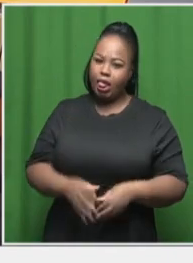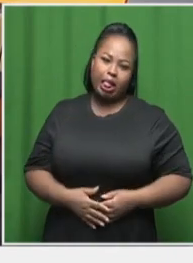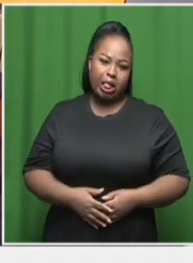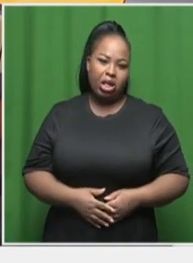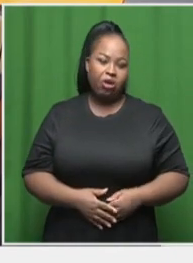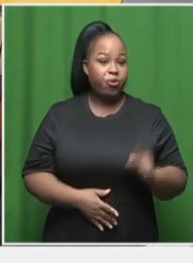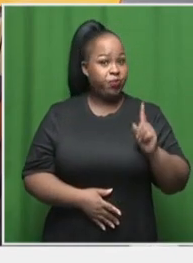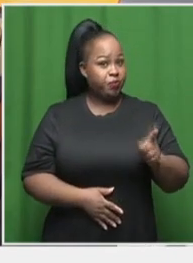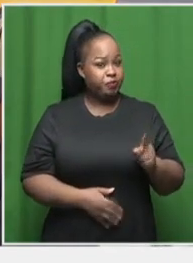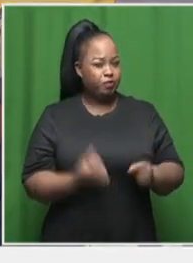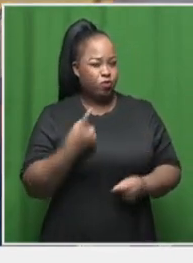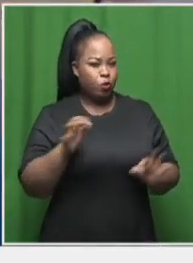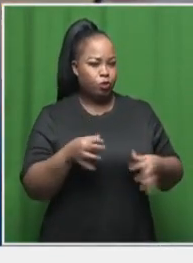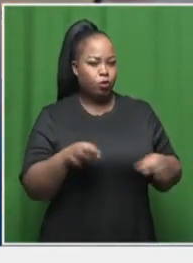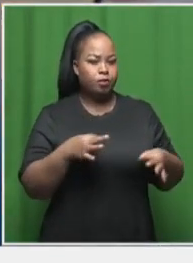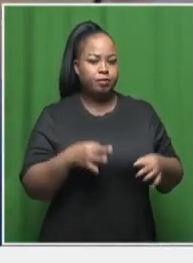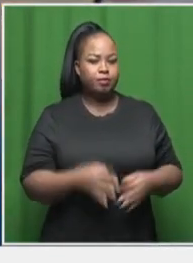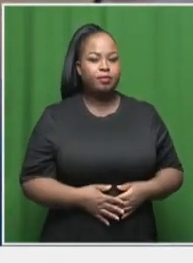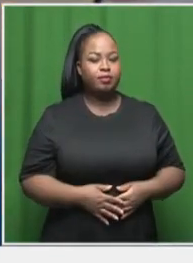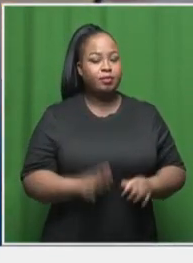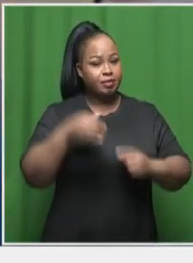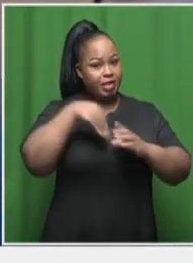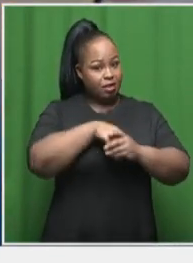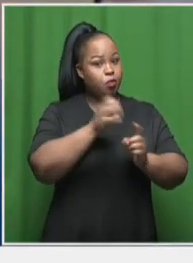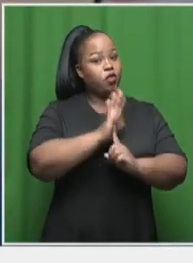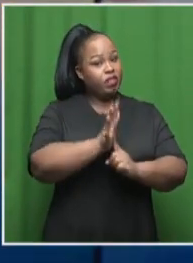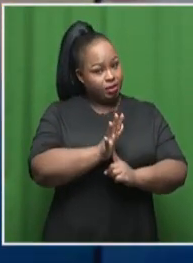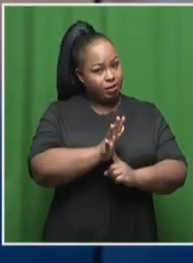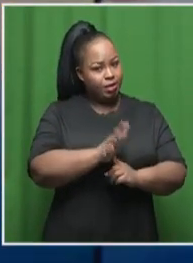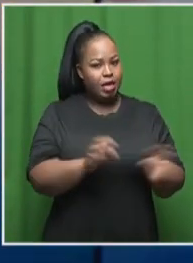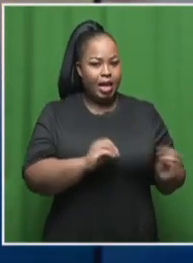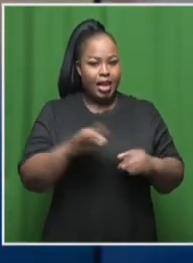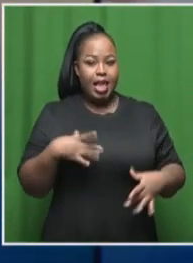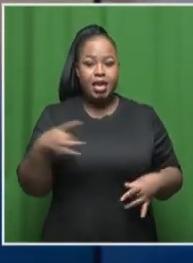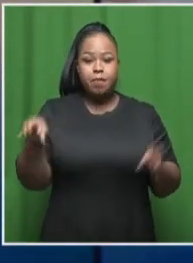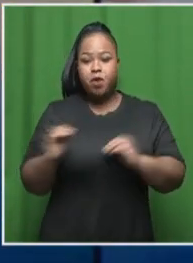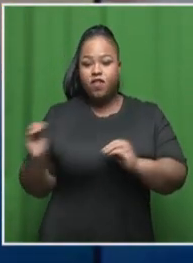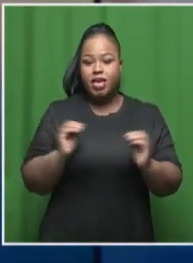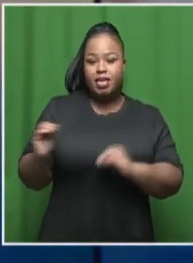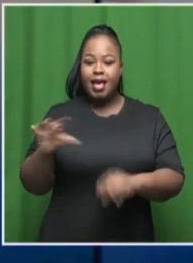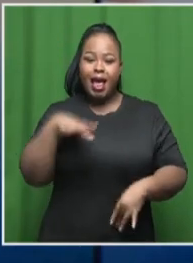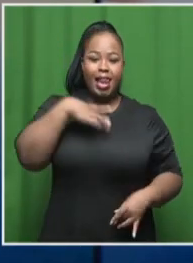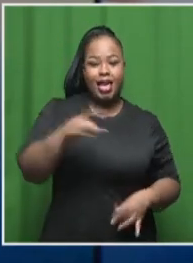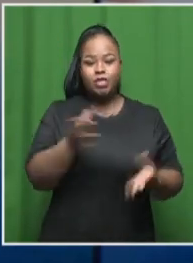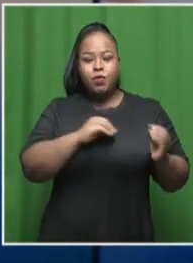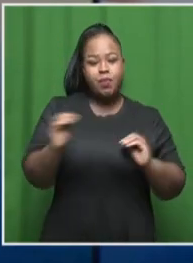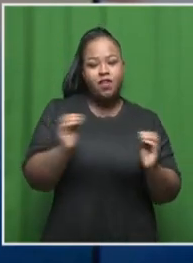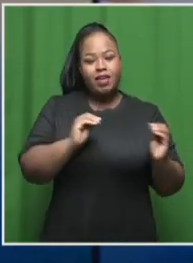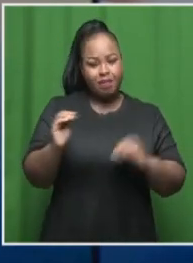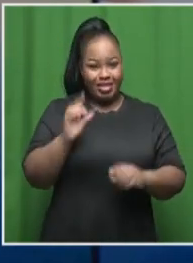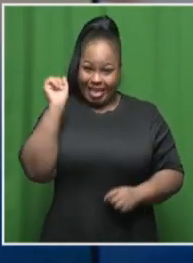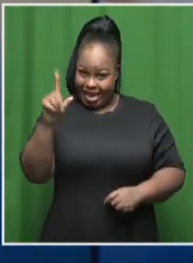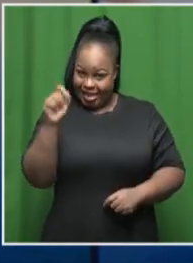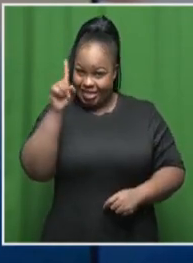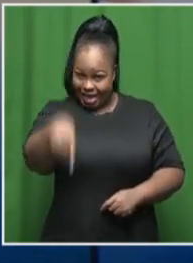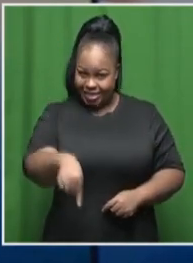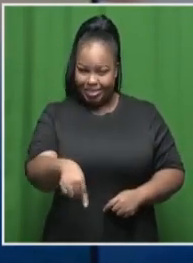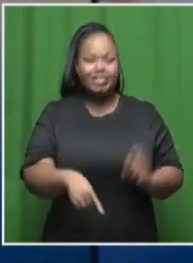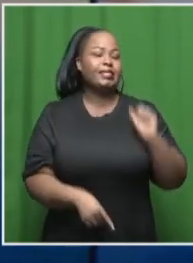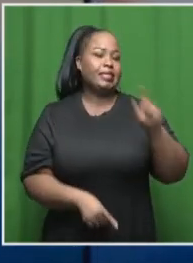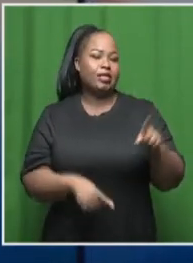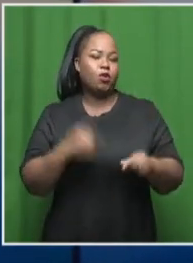Yay. So there's one song which is in the movie, Move It. I like to move it, move it. that one. Yes. So